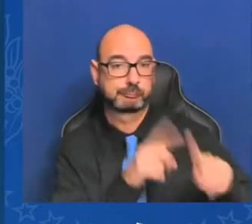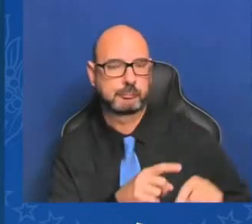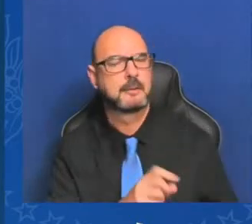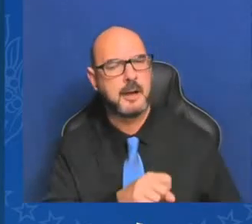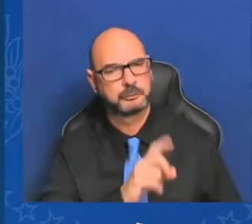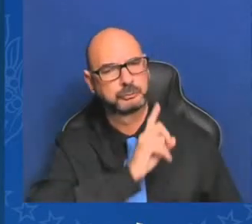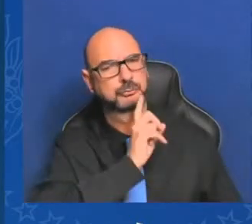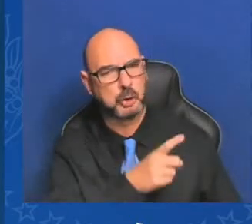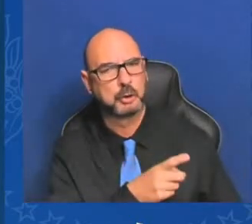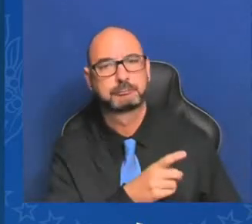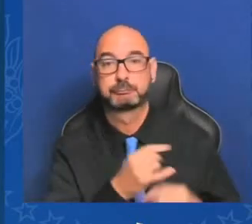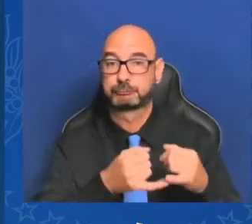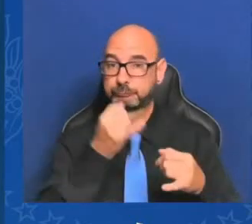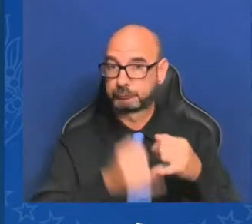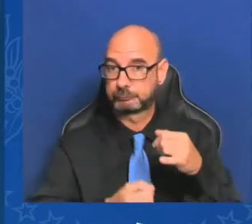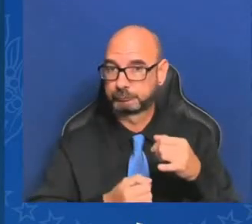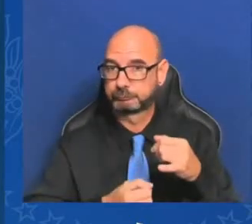I served in the Senate a long time.